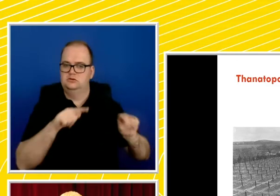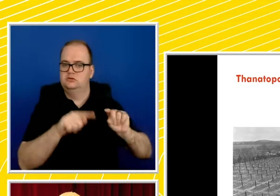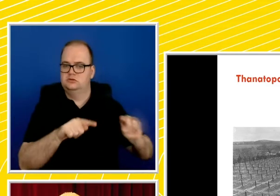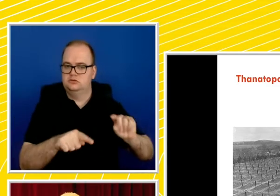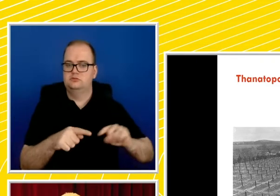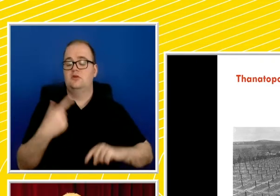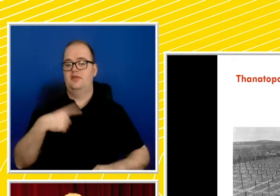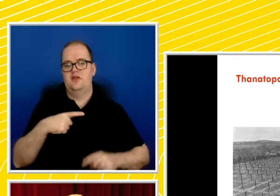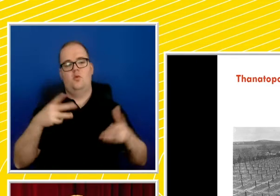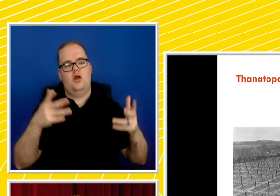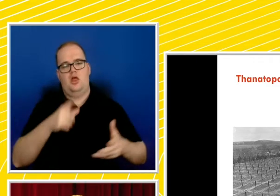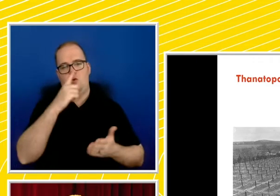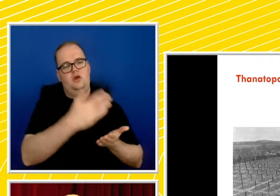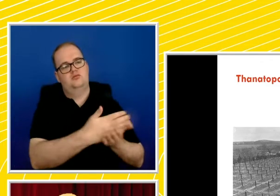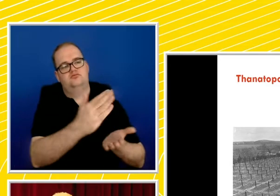ultimately annihilation.